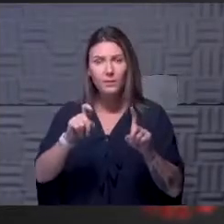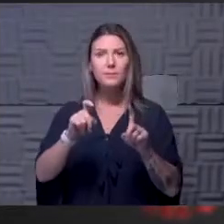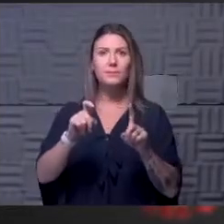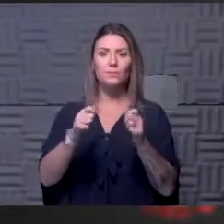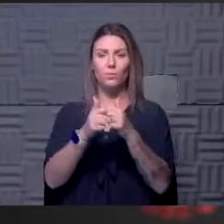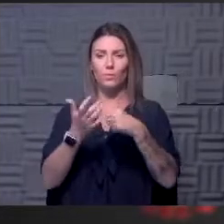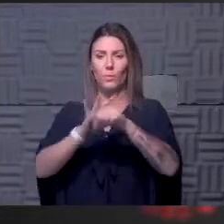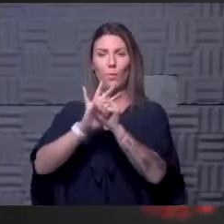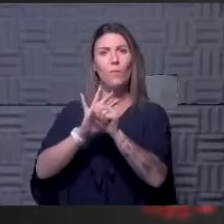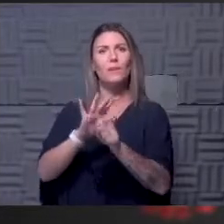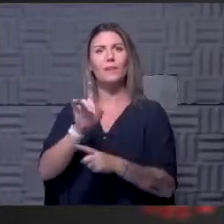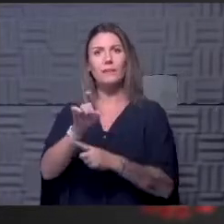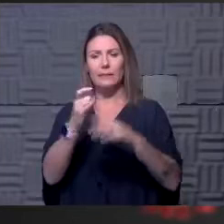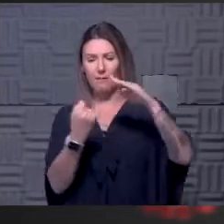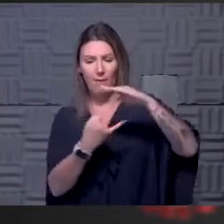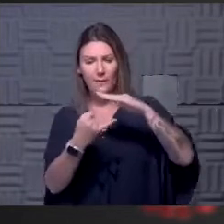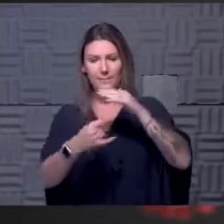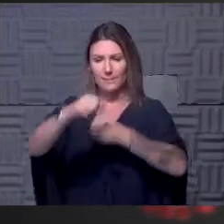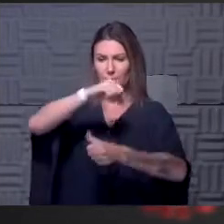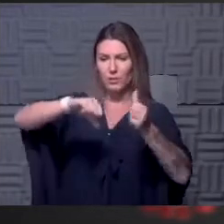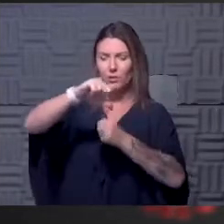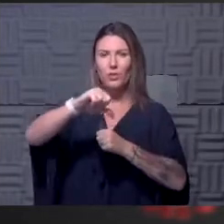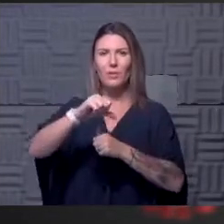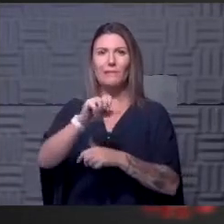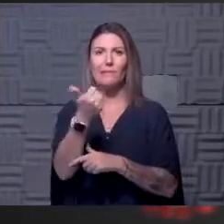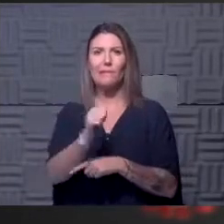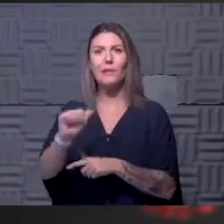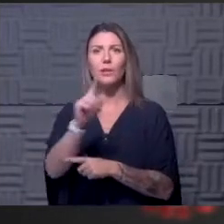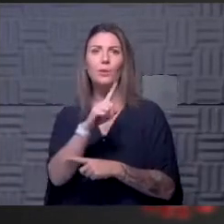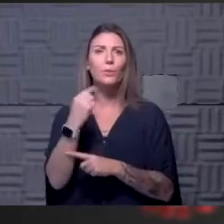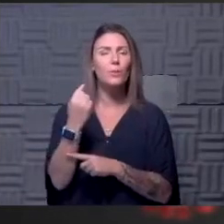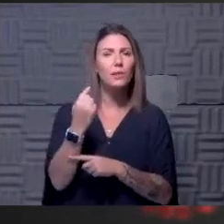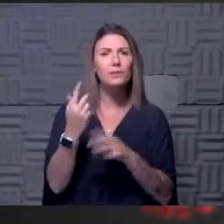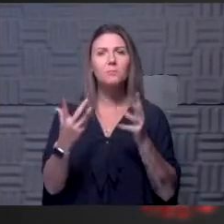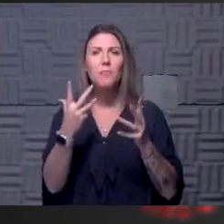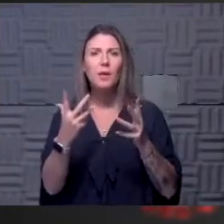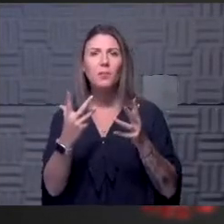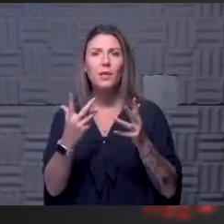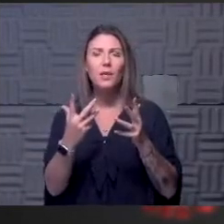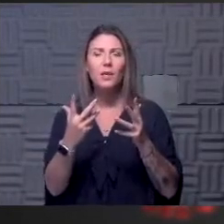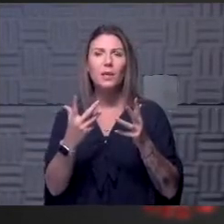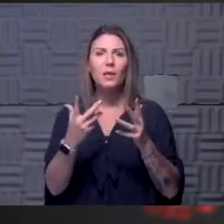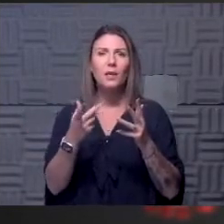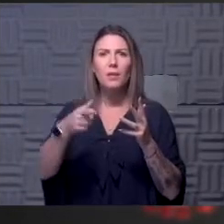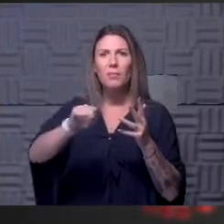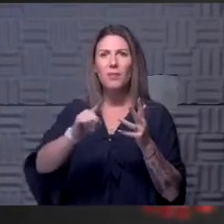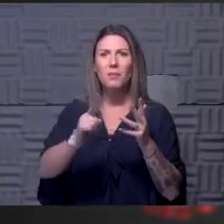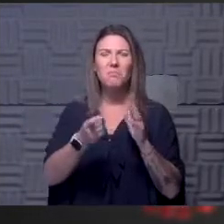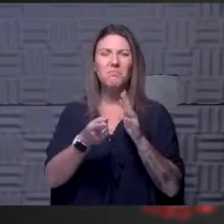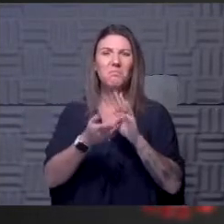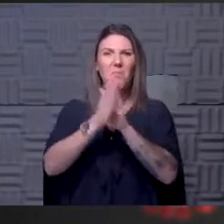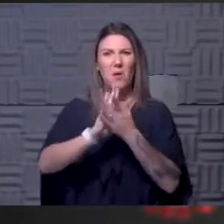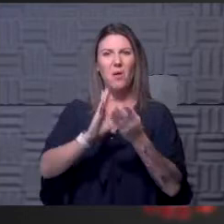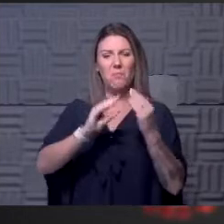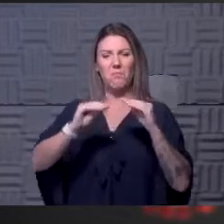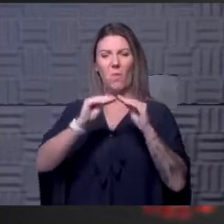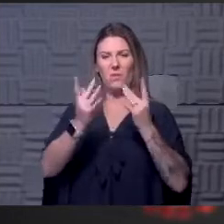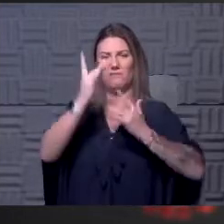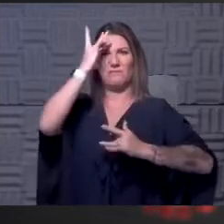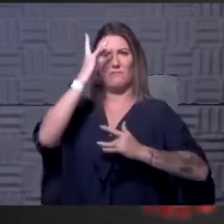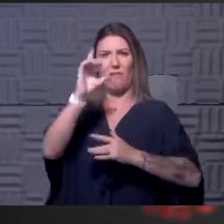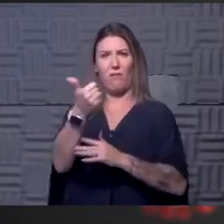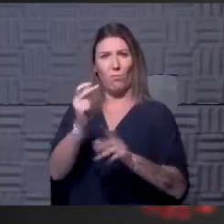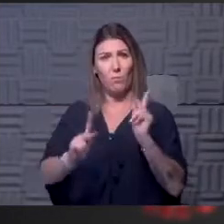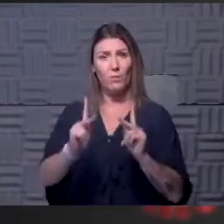need to isolate from one another? Is there any risk we might make each other sicker? Dr. Wild, do want to jump in first with us?